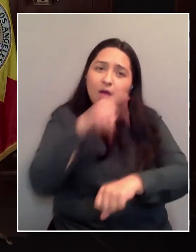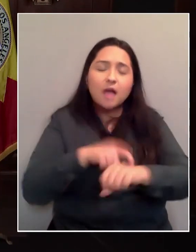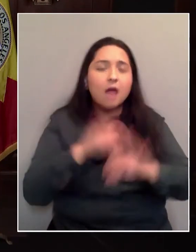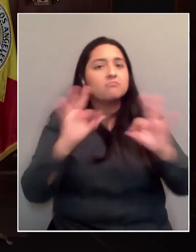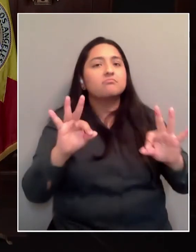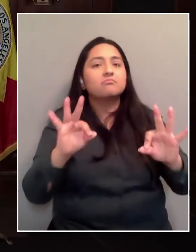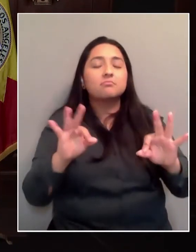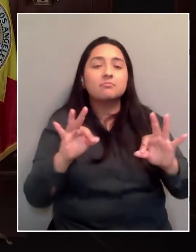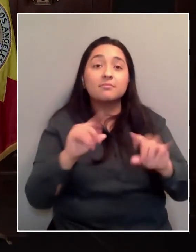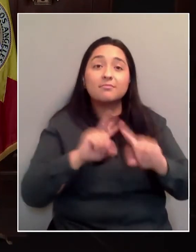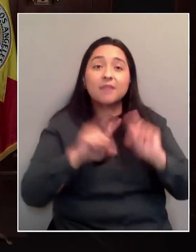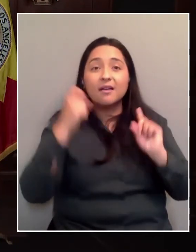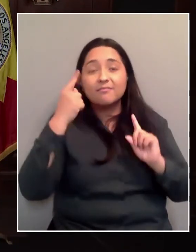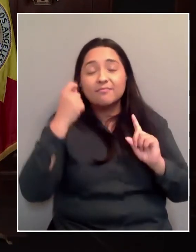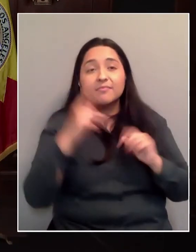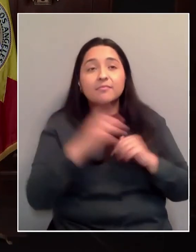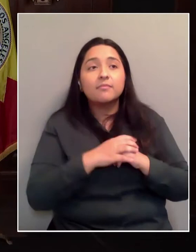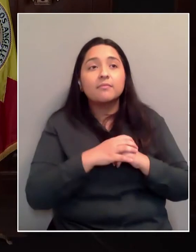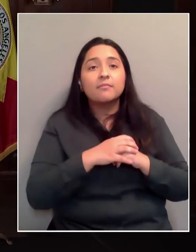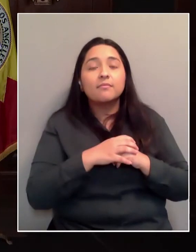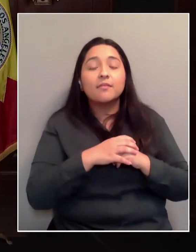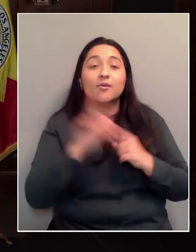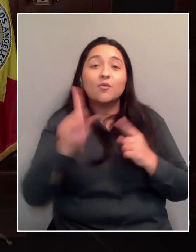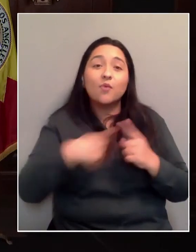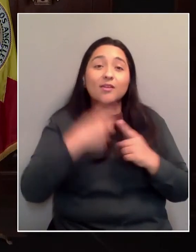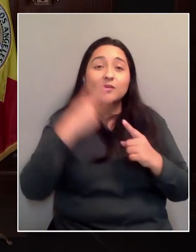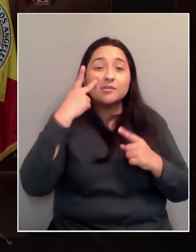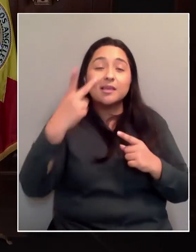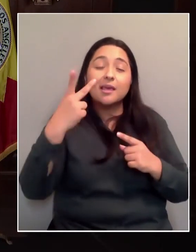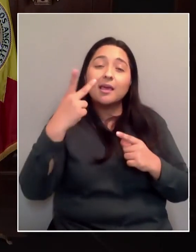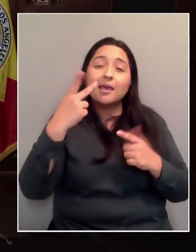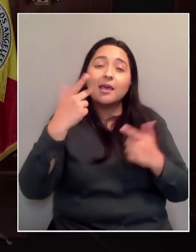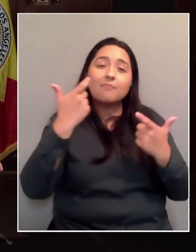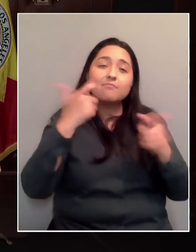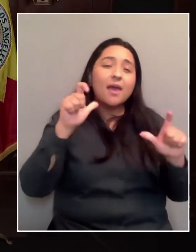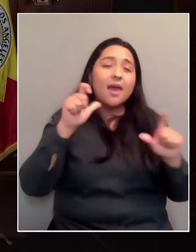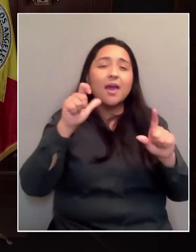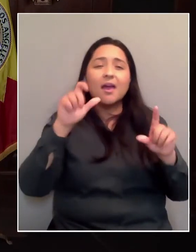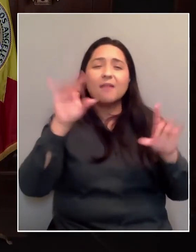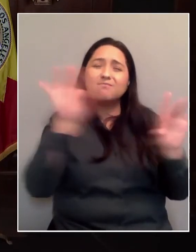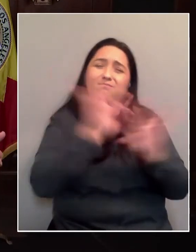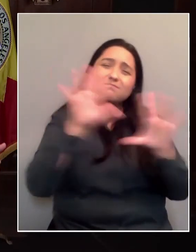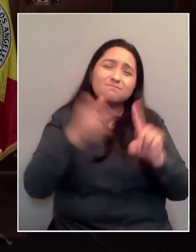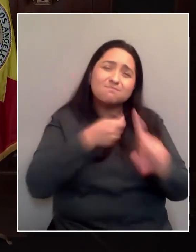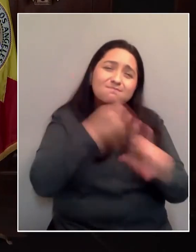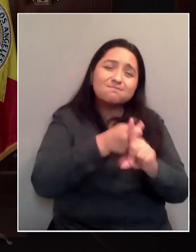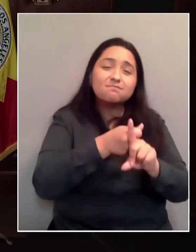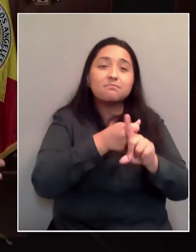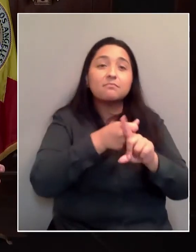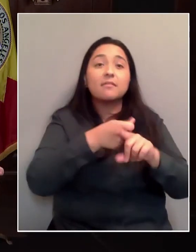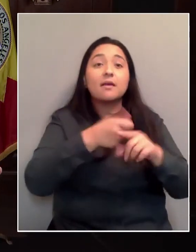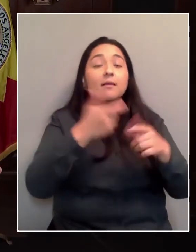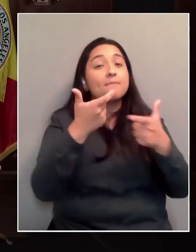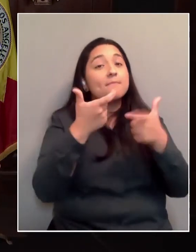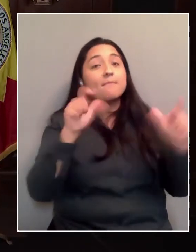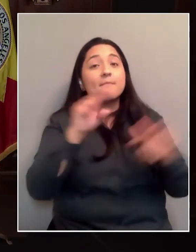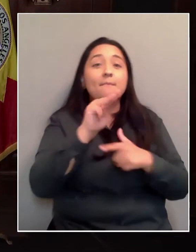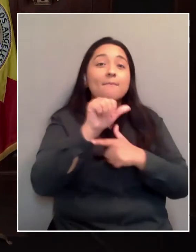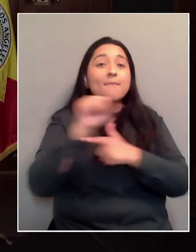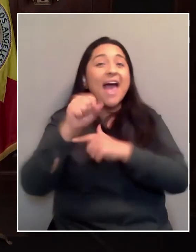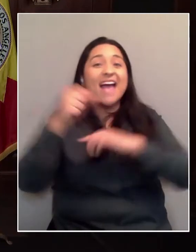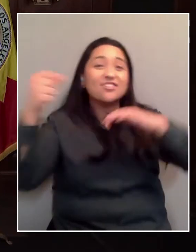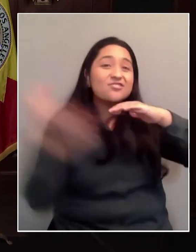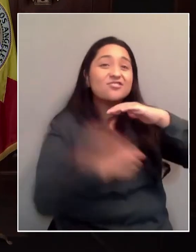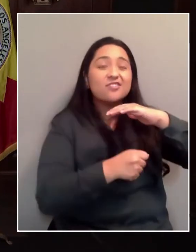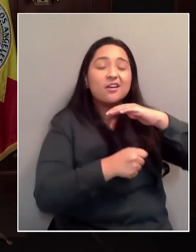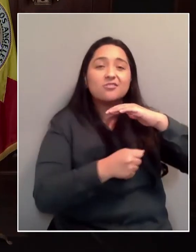of what you see after Katrina or something and getting mass shelter with the needs of very complicated human